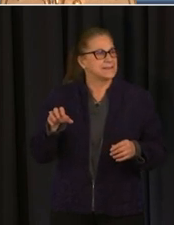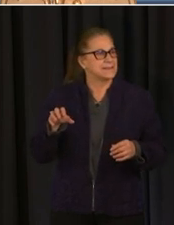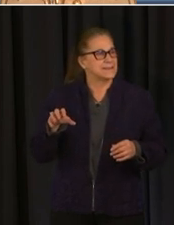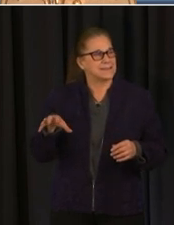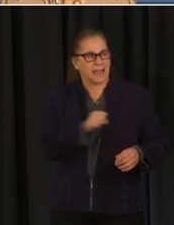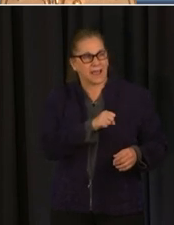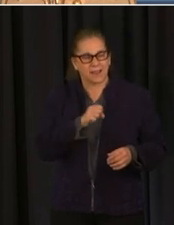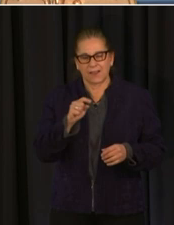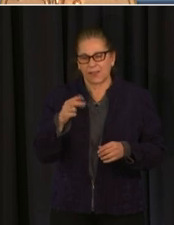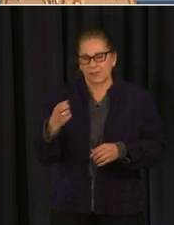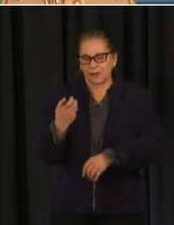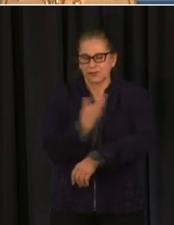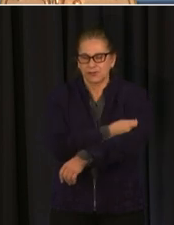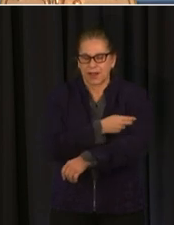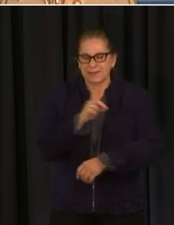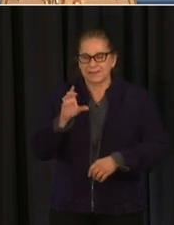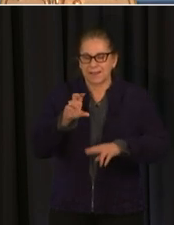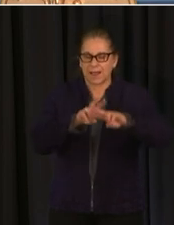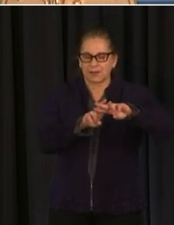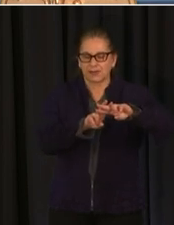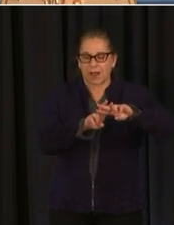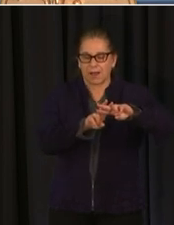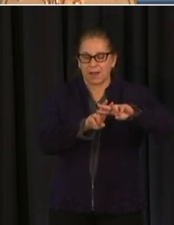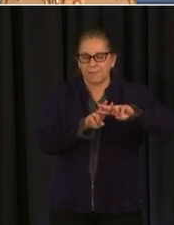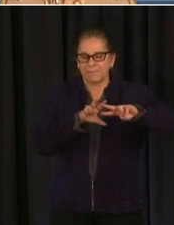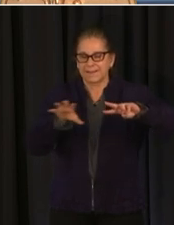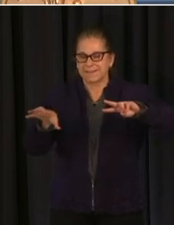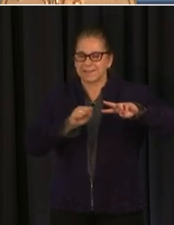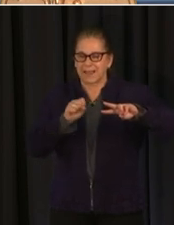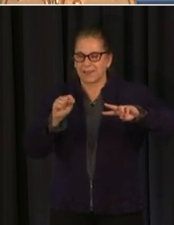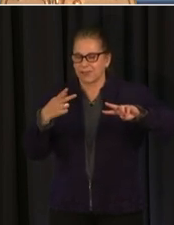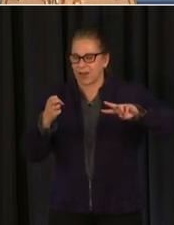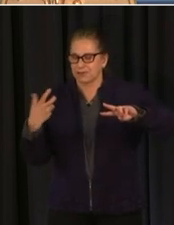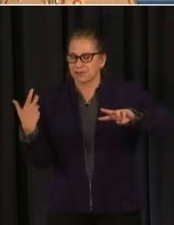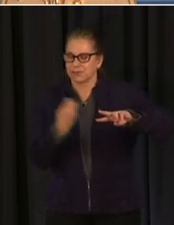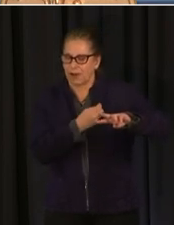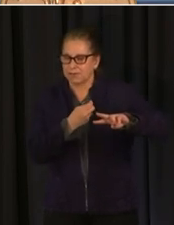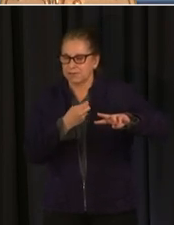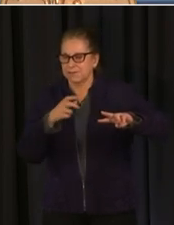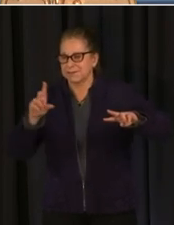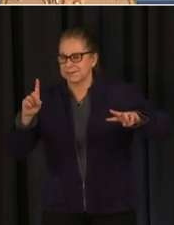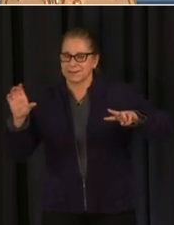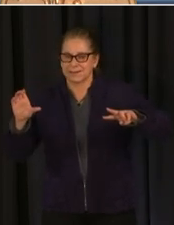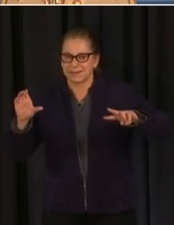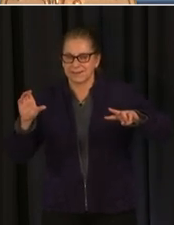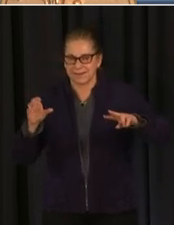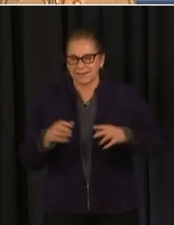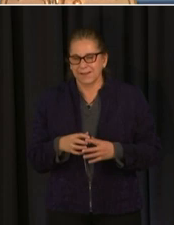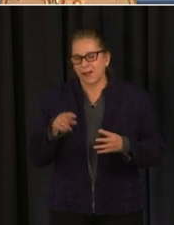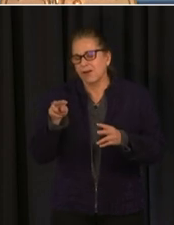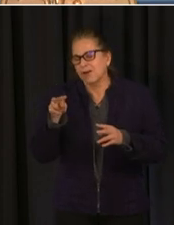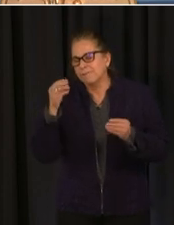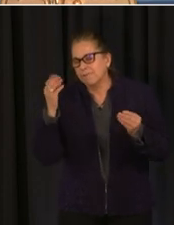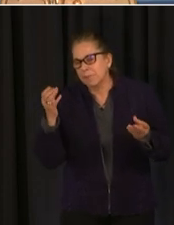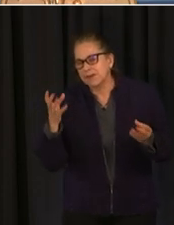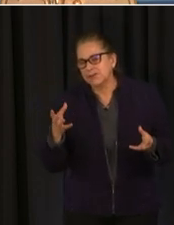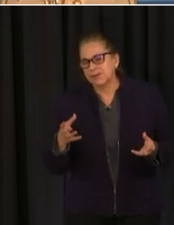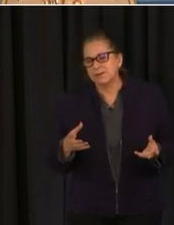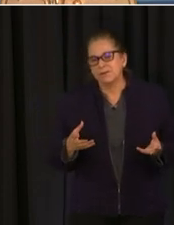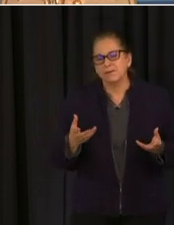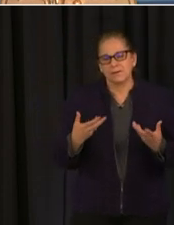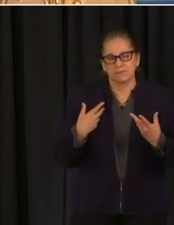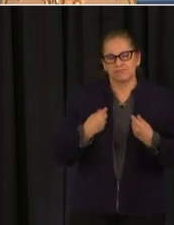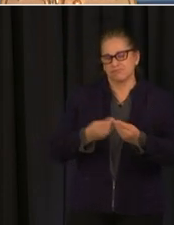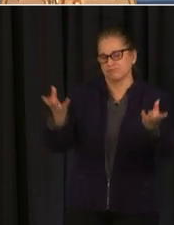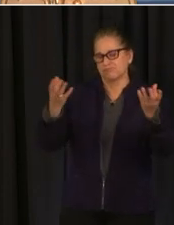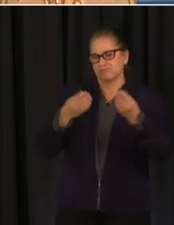wants to encourage people to take the shot with a free giveaway please contact us so that we can make